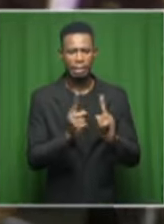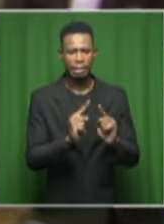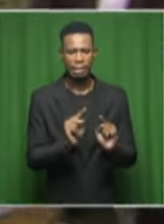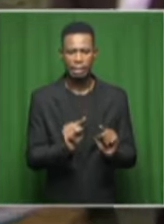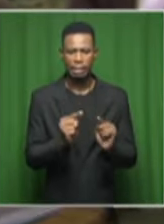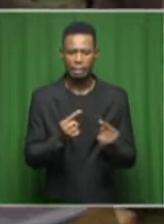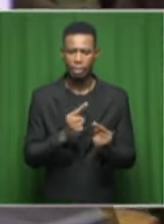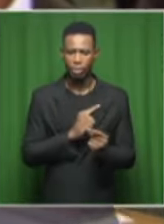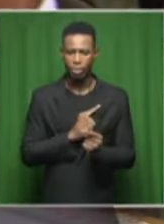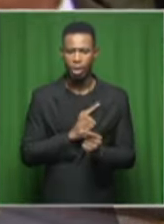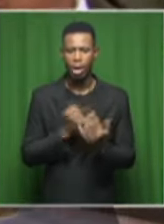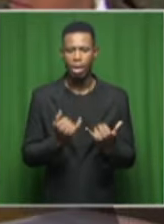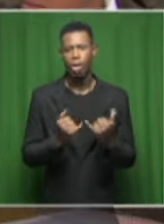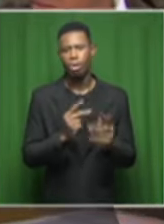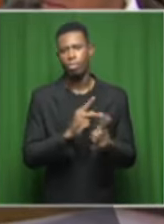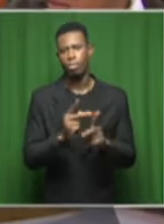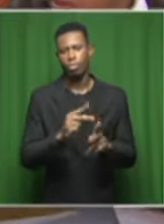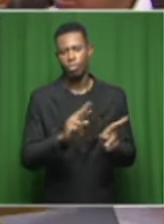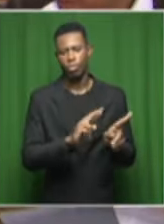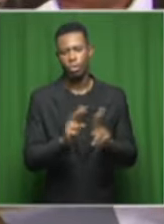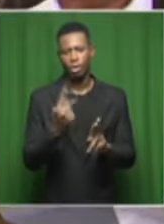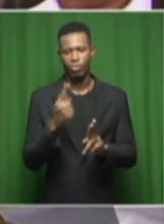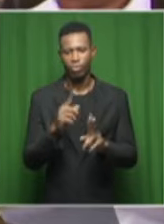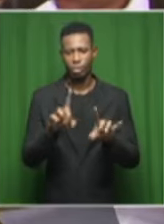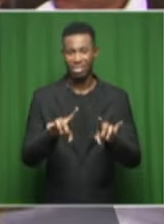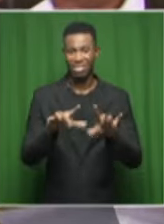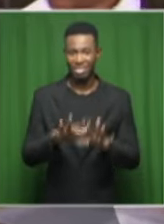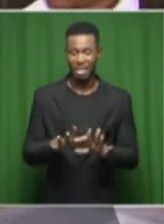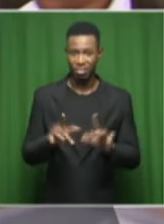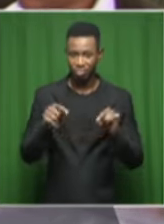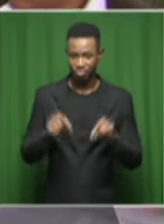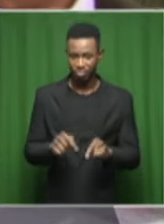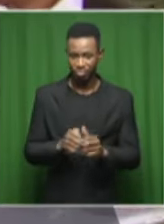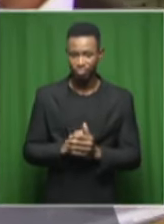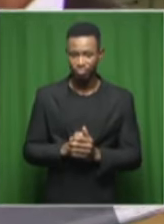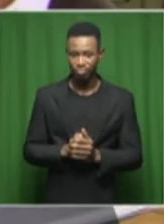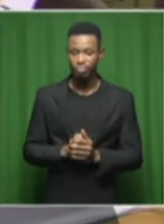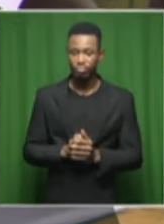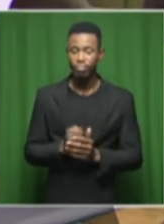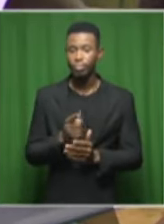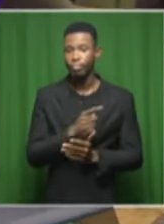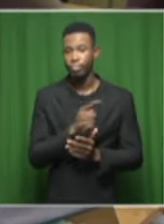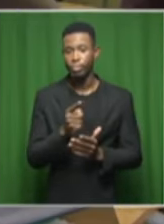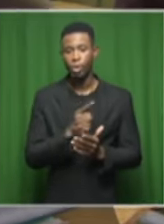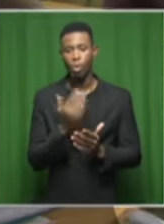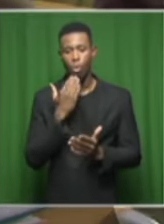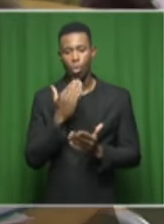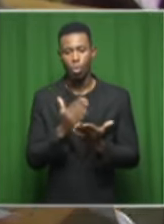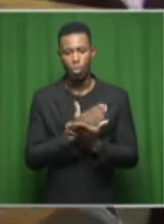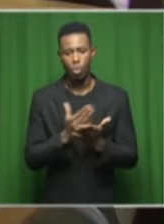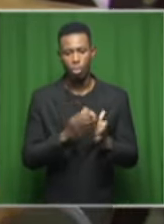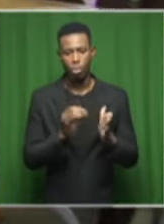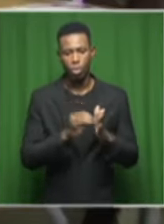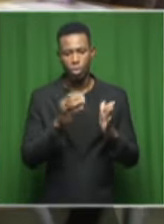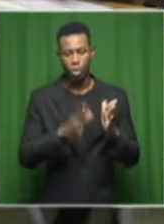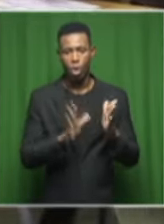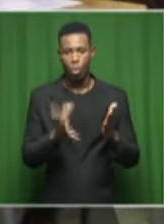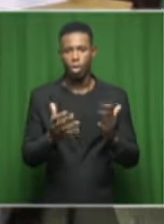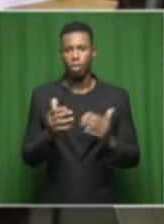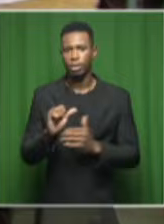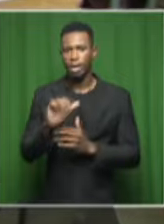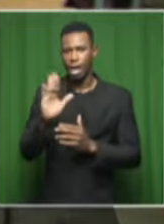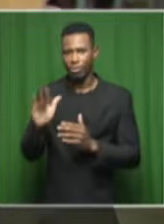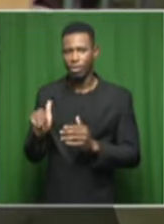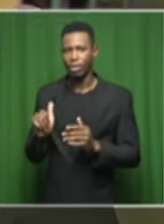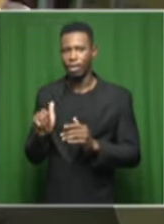are just getting ready for exams here. And these are just some of the students we are going to see across the country as well. Other